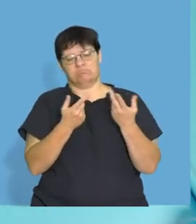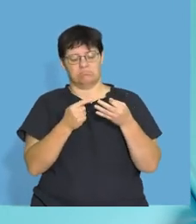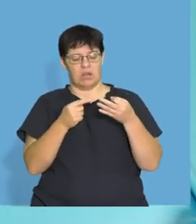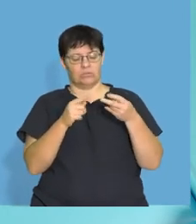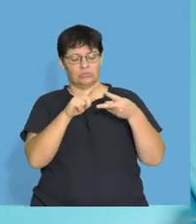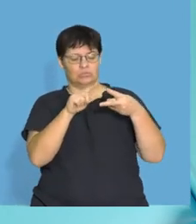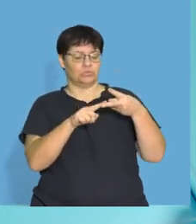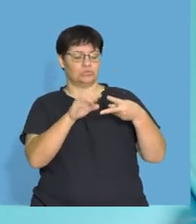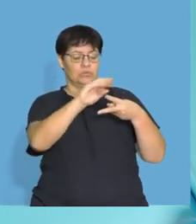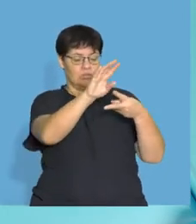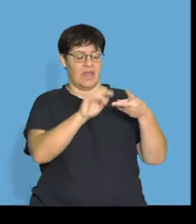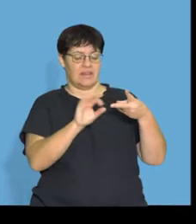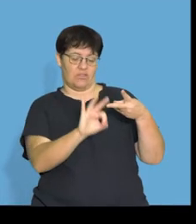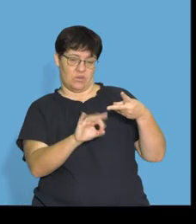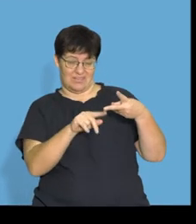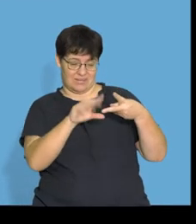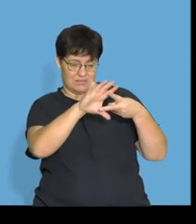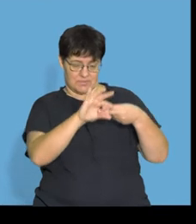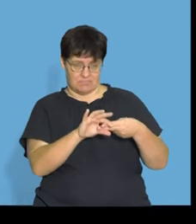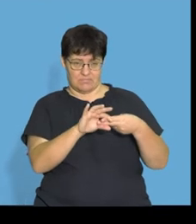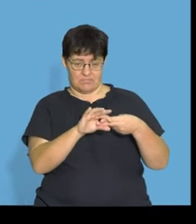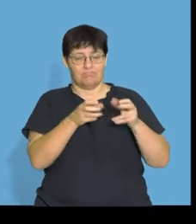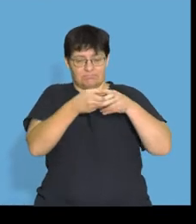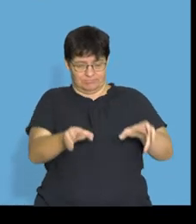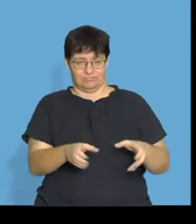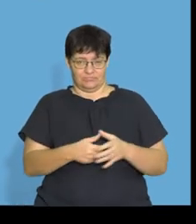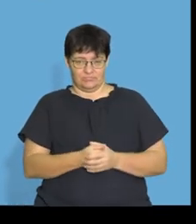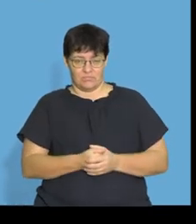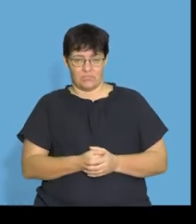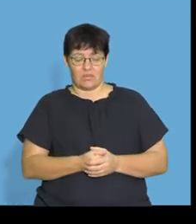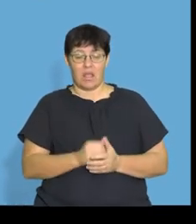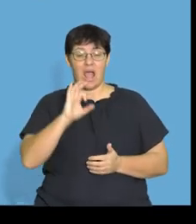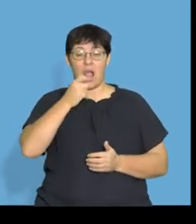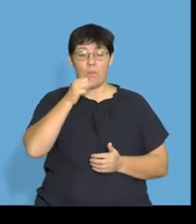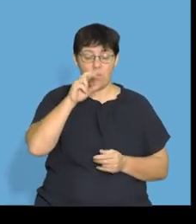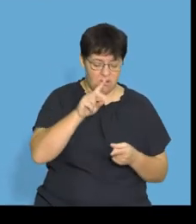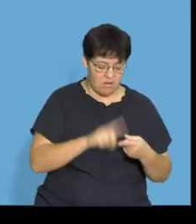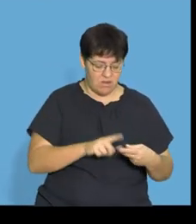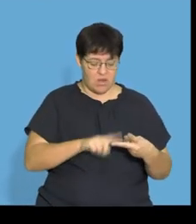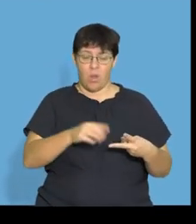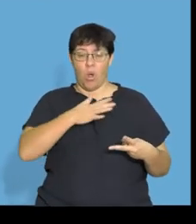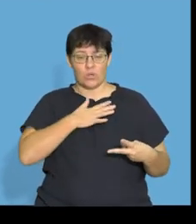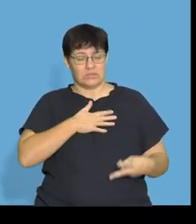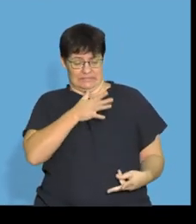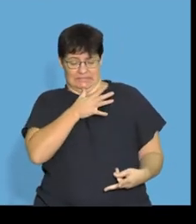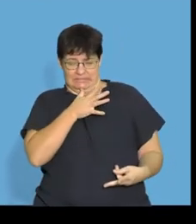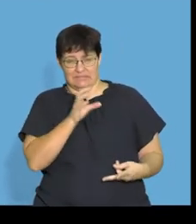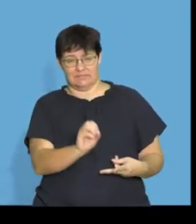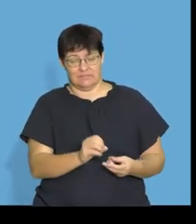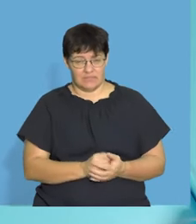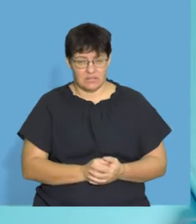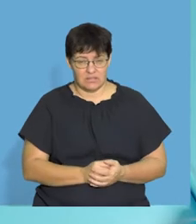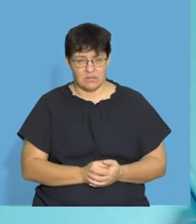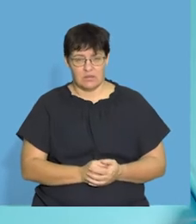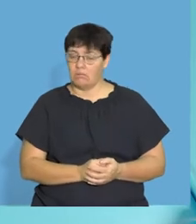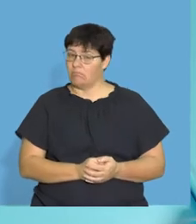if you have a look at it, it's got lots of carbons and lots of oxygens. And what does that mean?